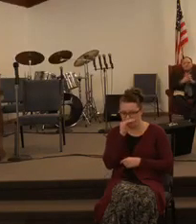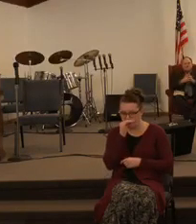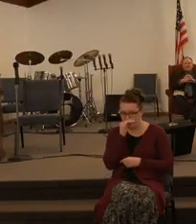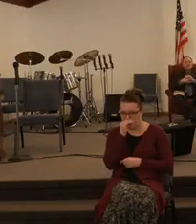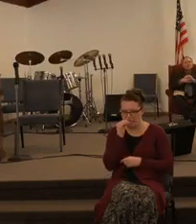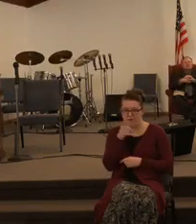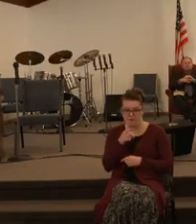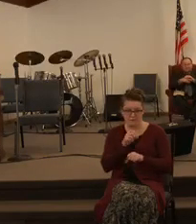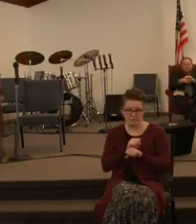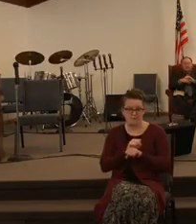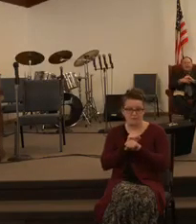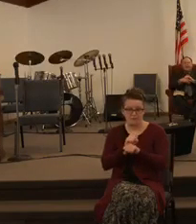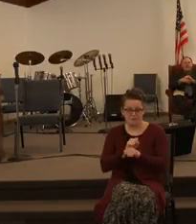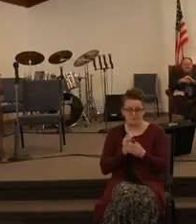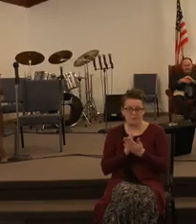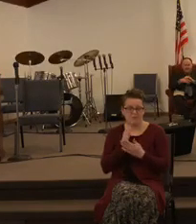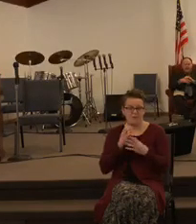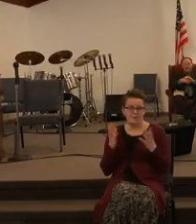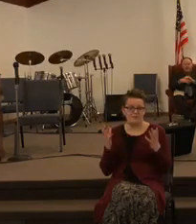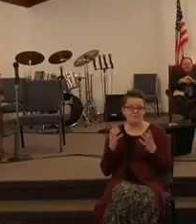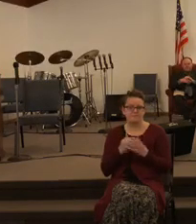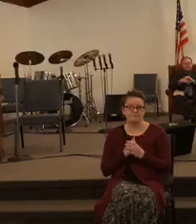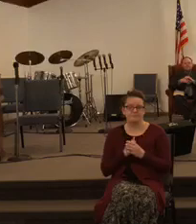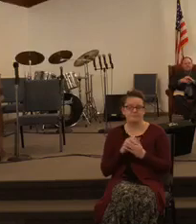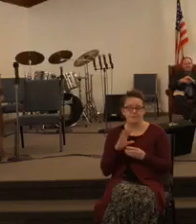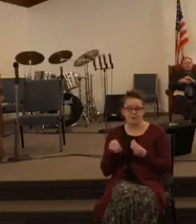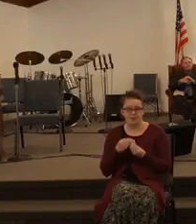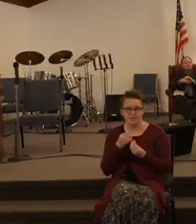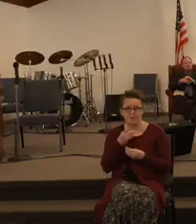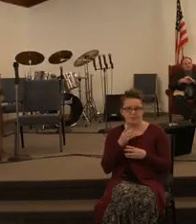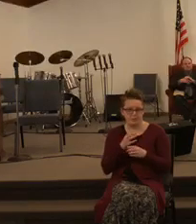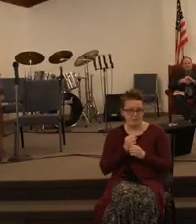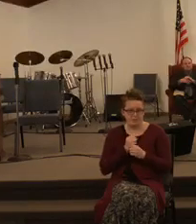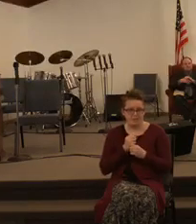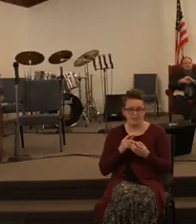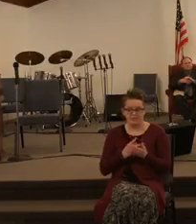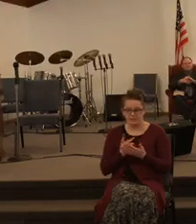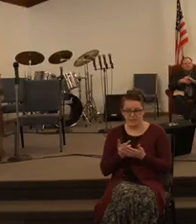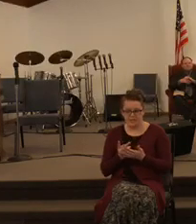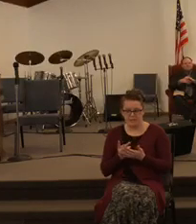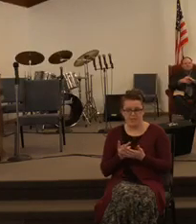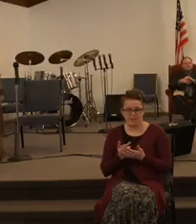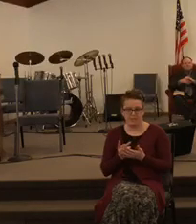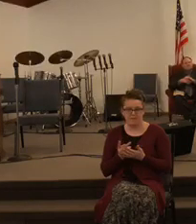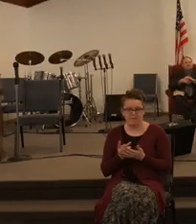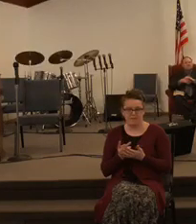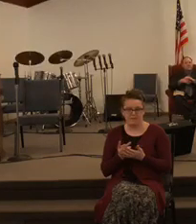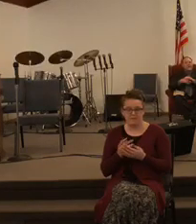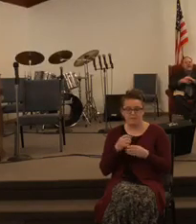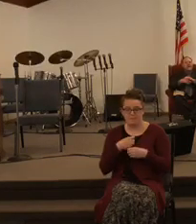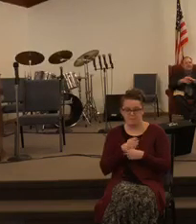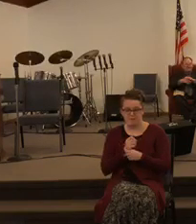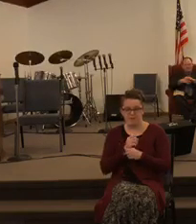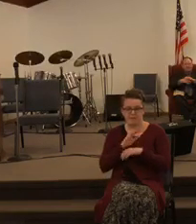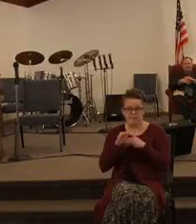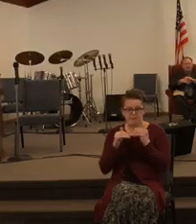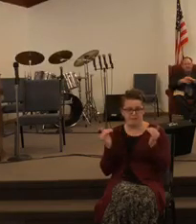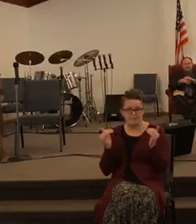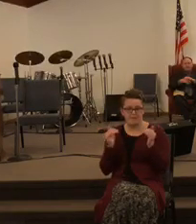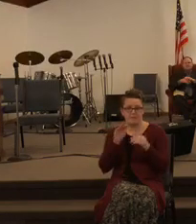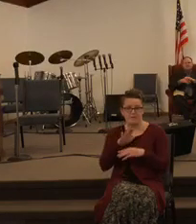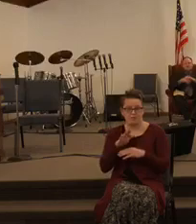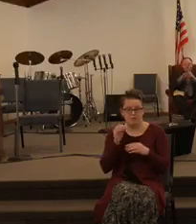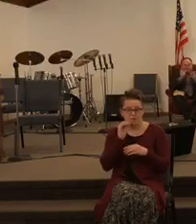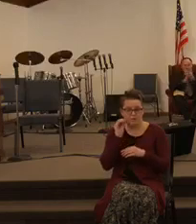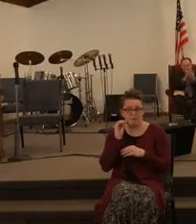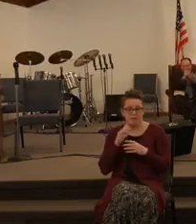you'll work through a whole lot of things when you take failure out of your equation of making heaven your home a lot of